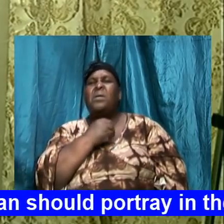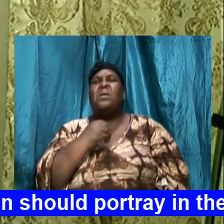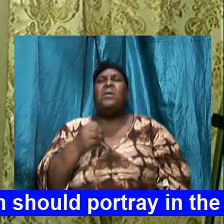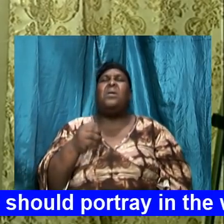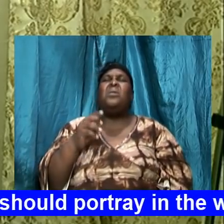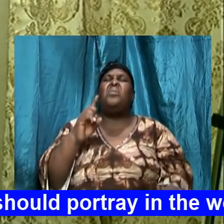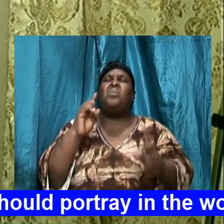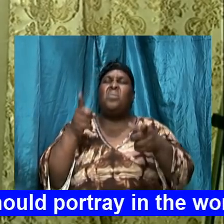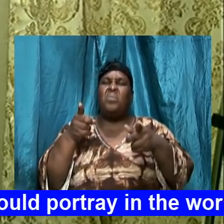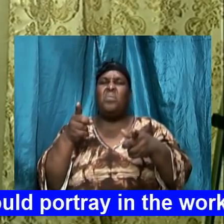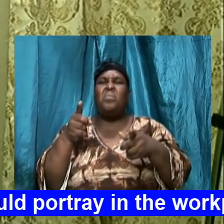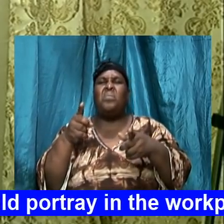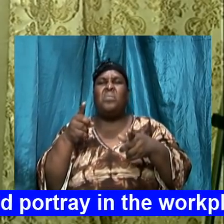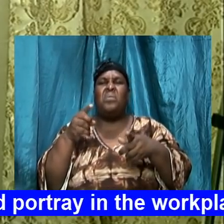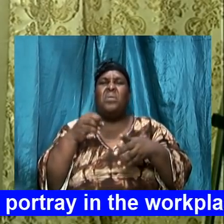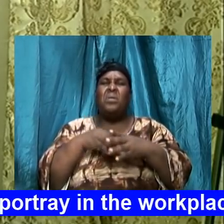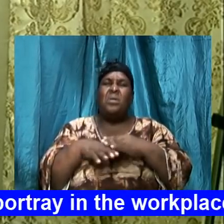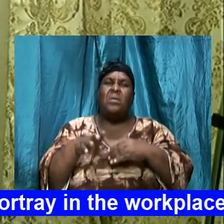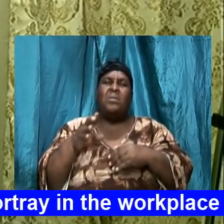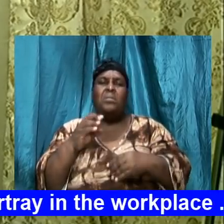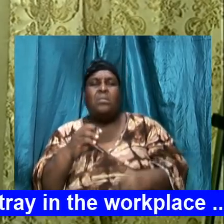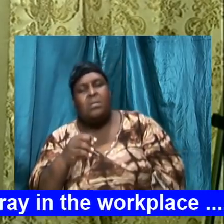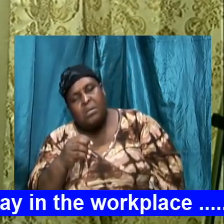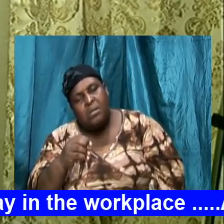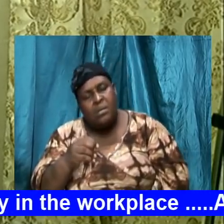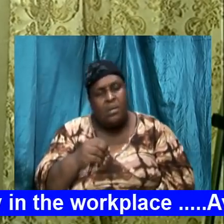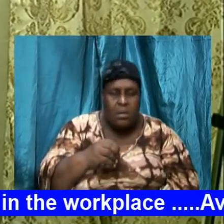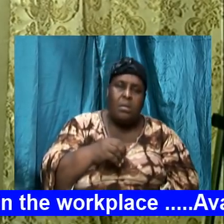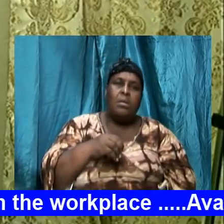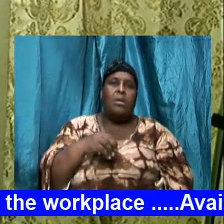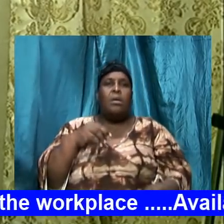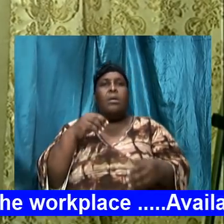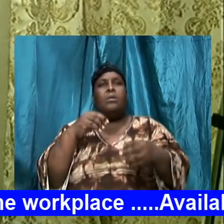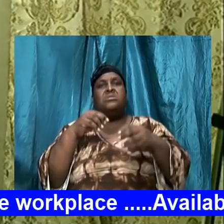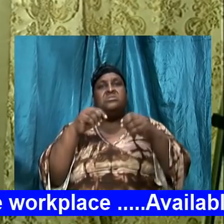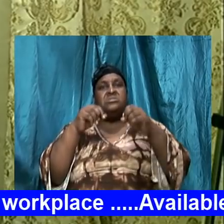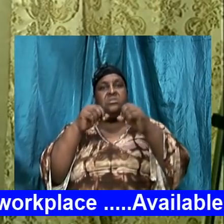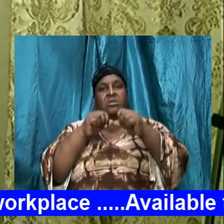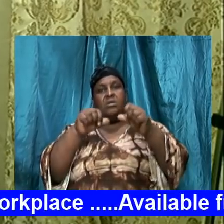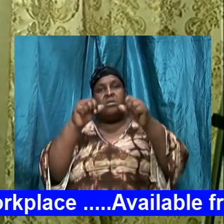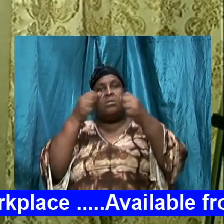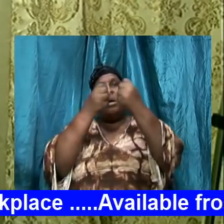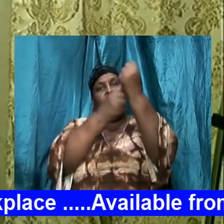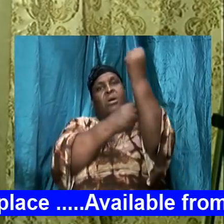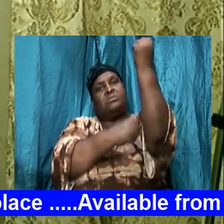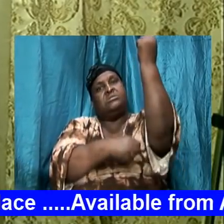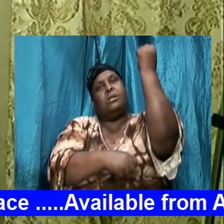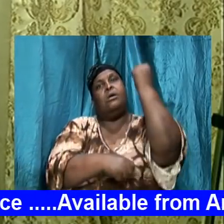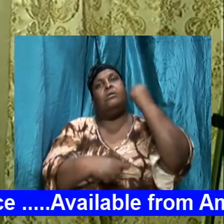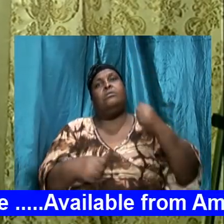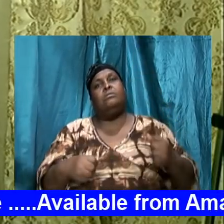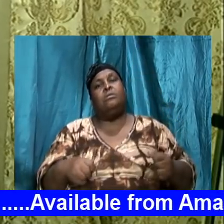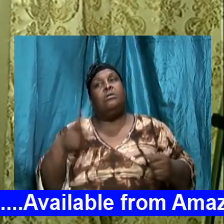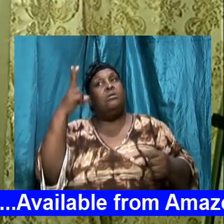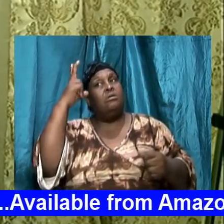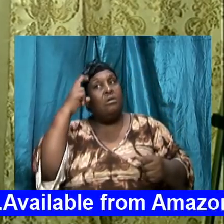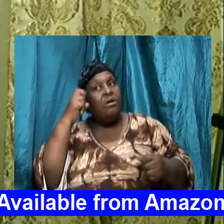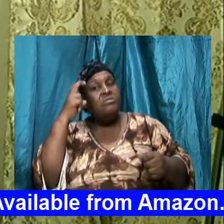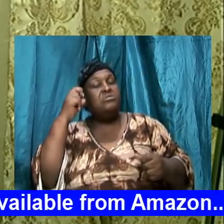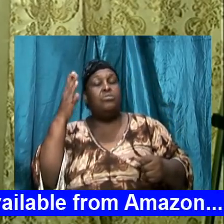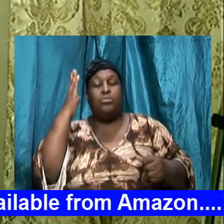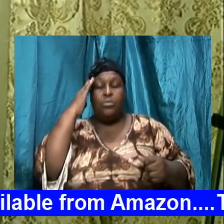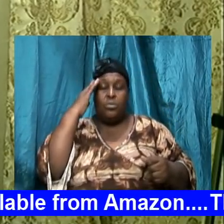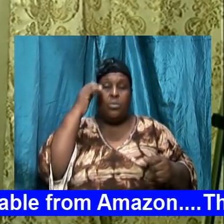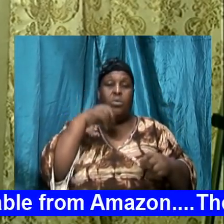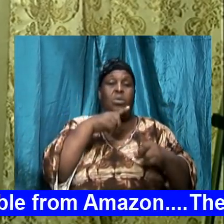back into a drunken stupor the adversary sends his radar across and he knows when we